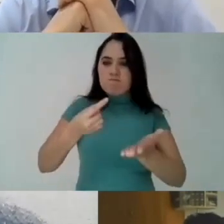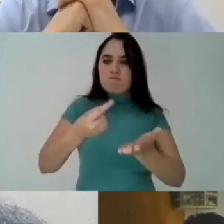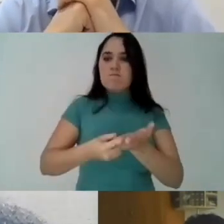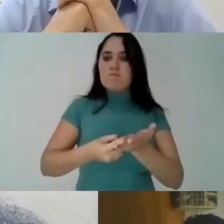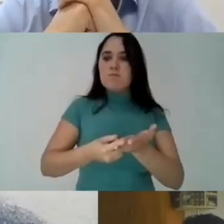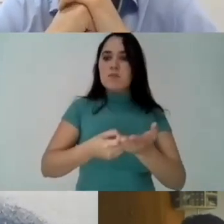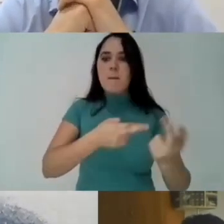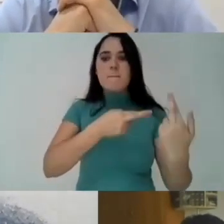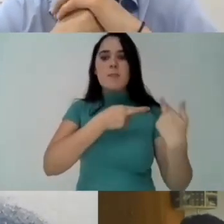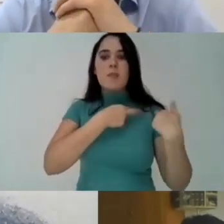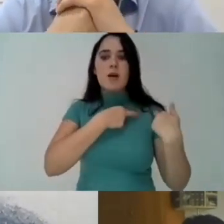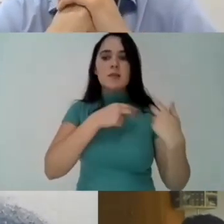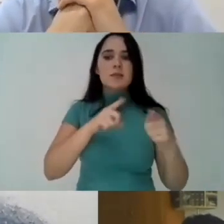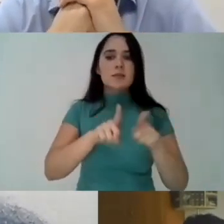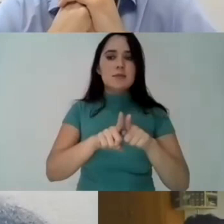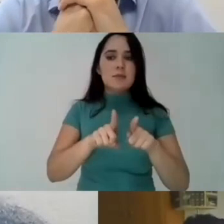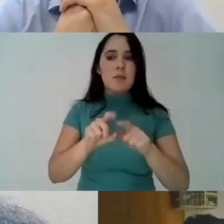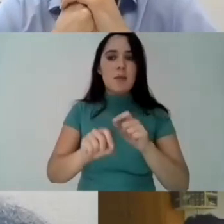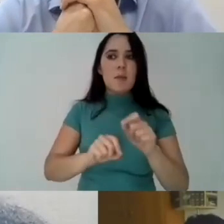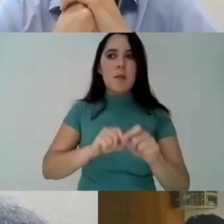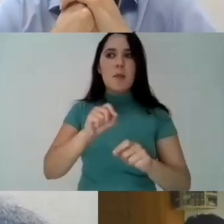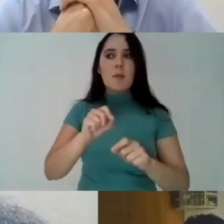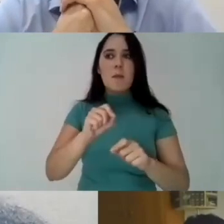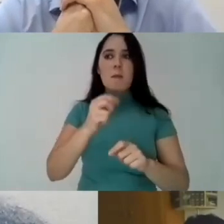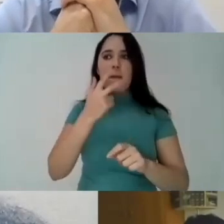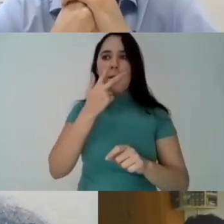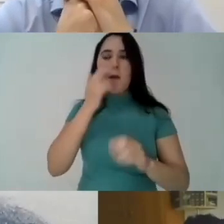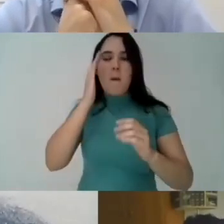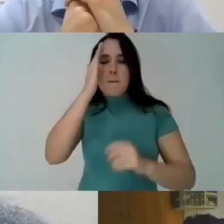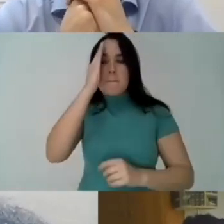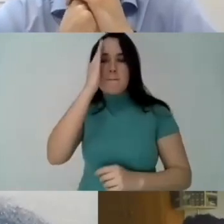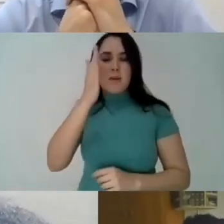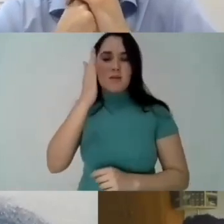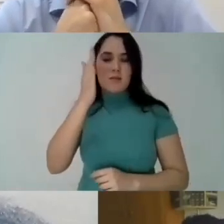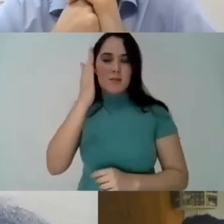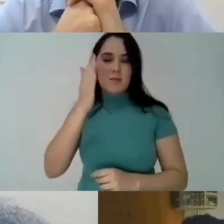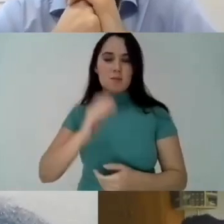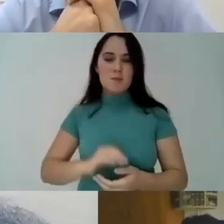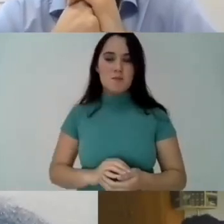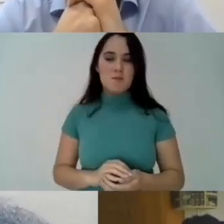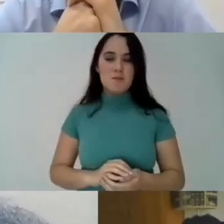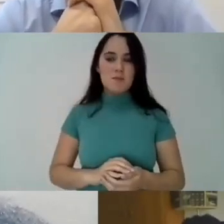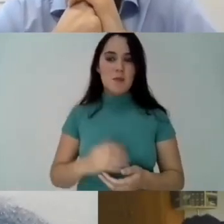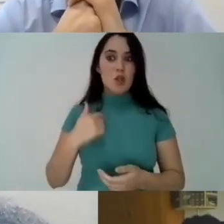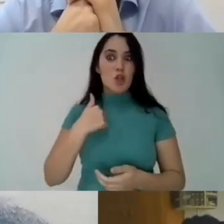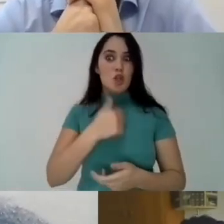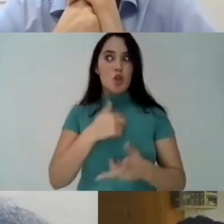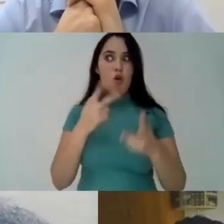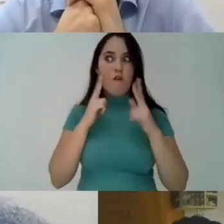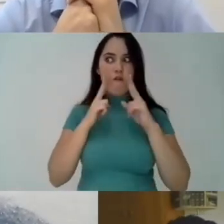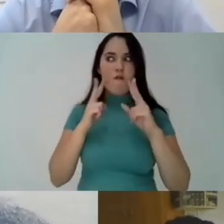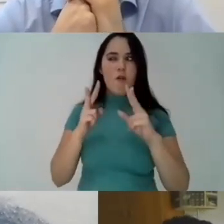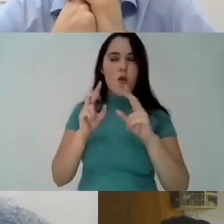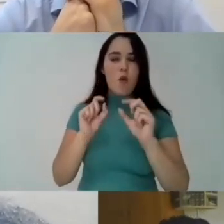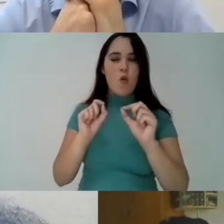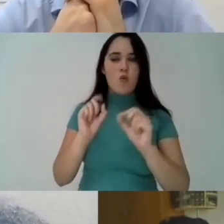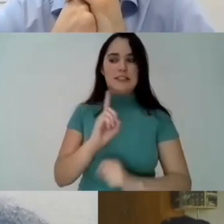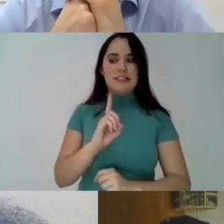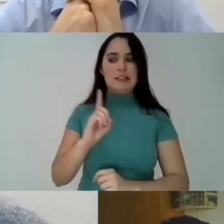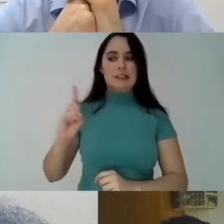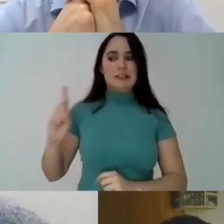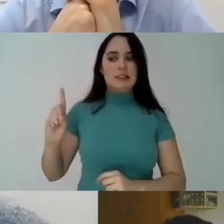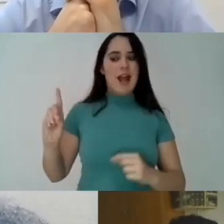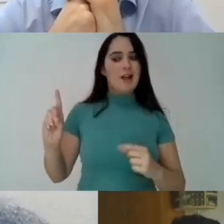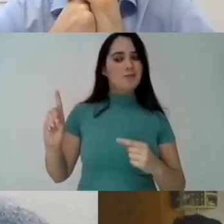so if you really ask me uh i believe that uh this commitment